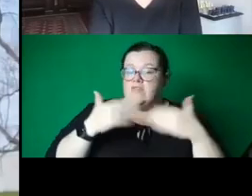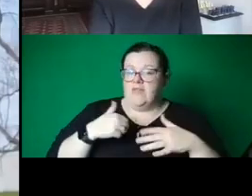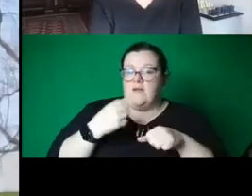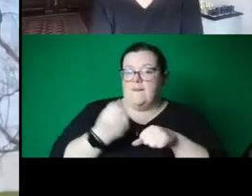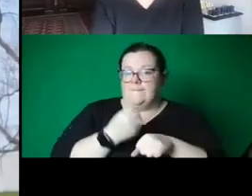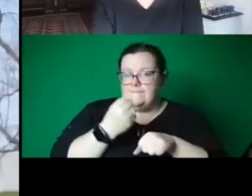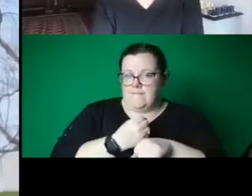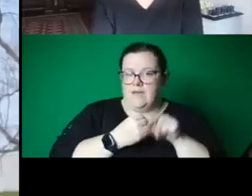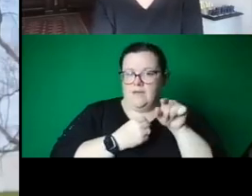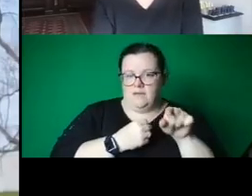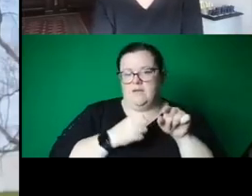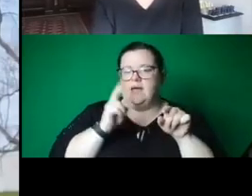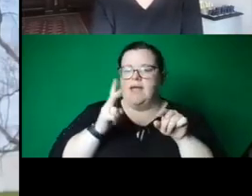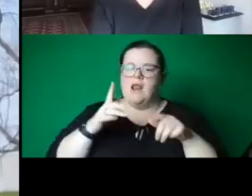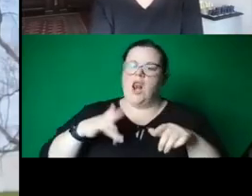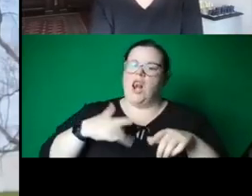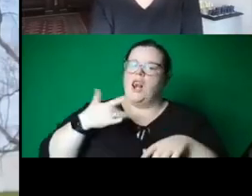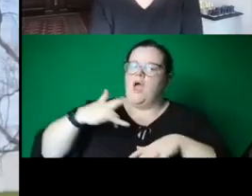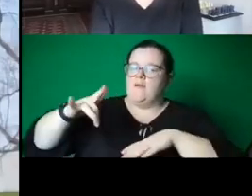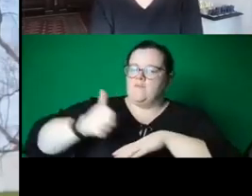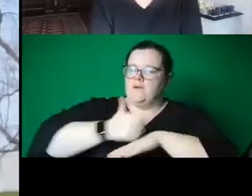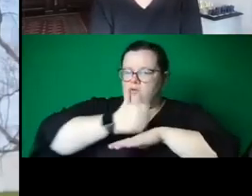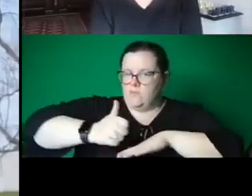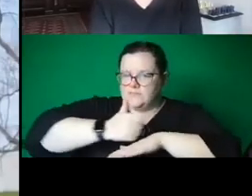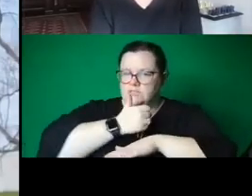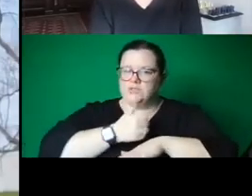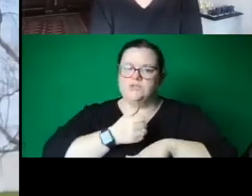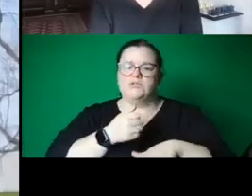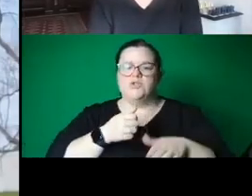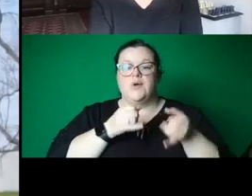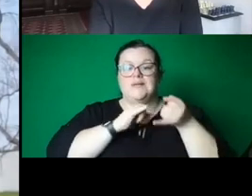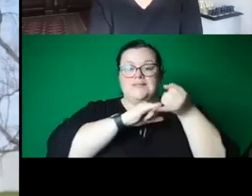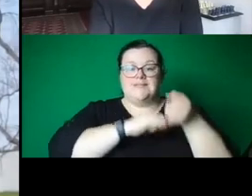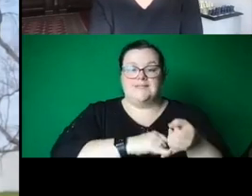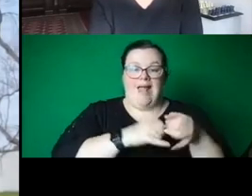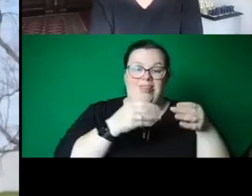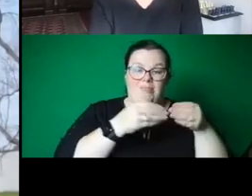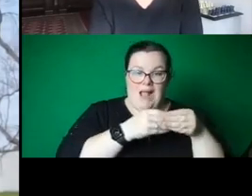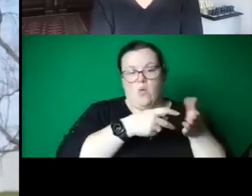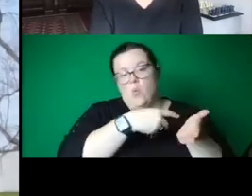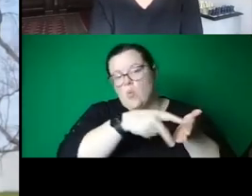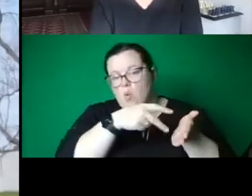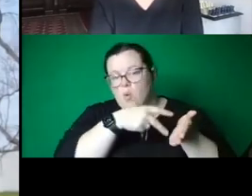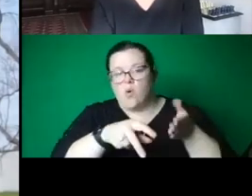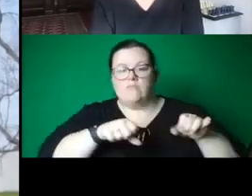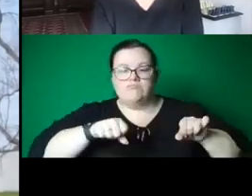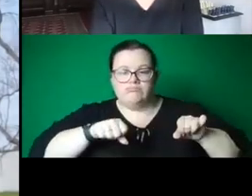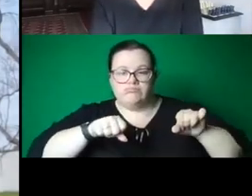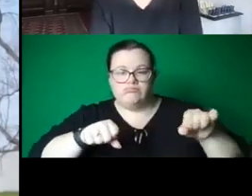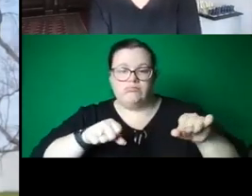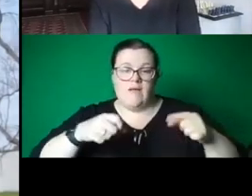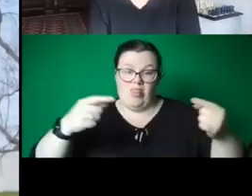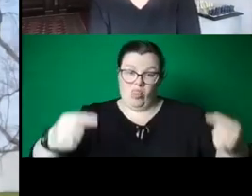with these live performances. Walking around the South Bank Street and the Queen Victoria Gardens, the wheels making a great